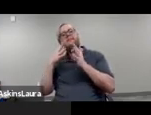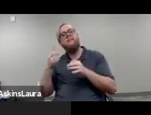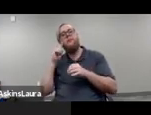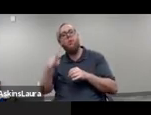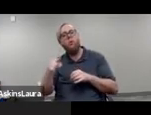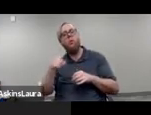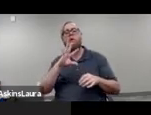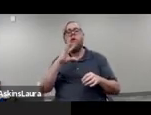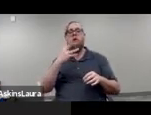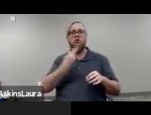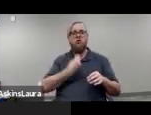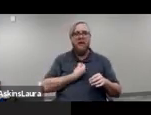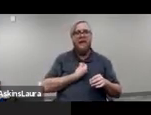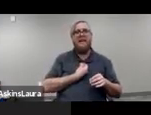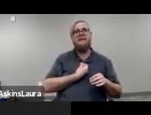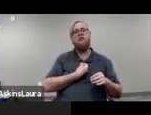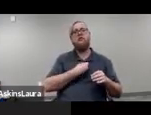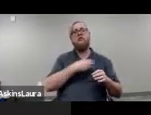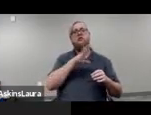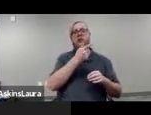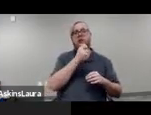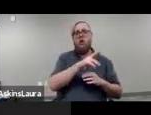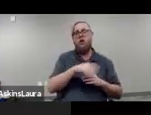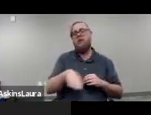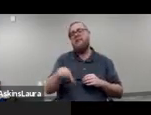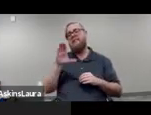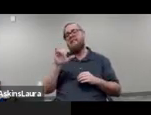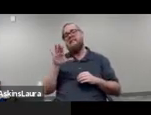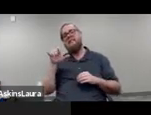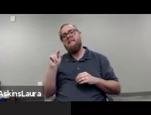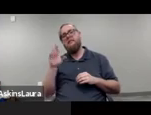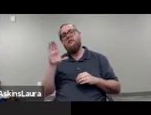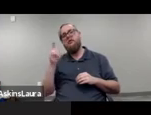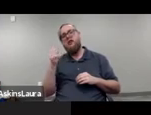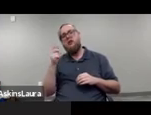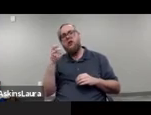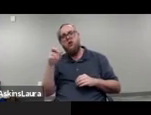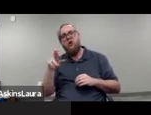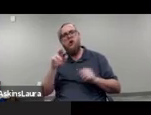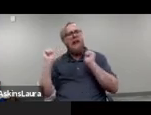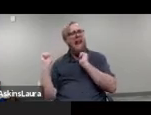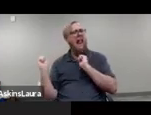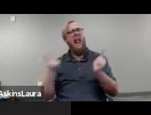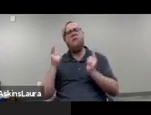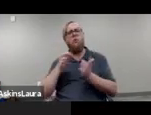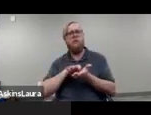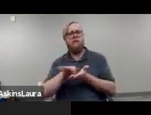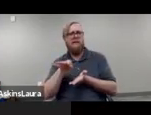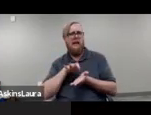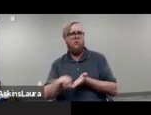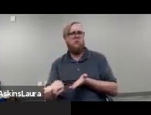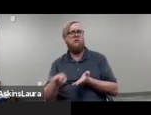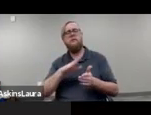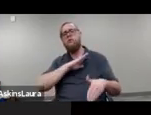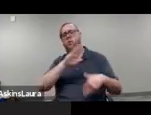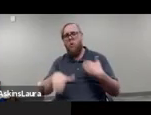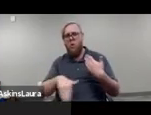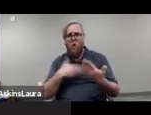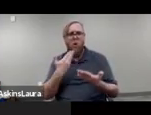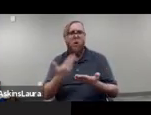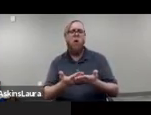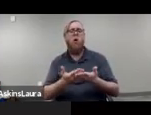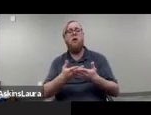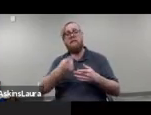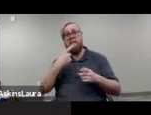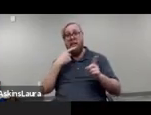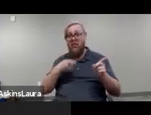transgender or cisgender everybody is counted um so all questions relating to will